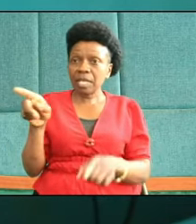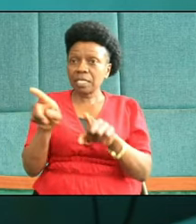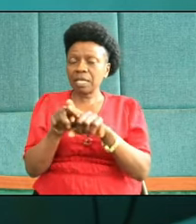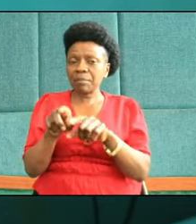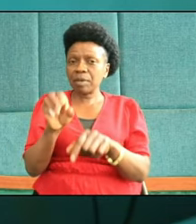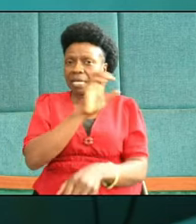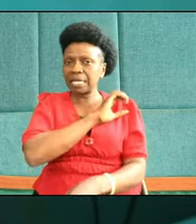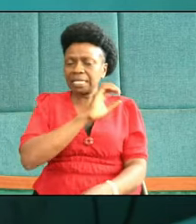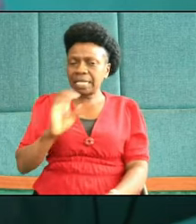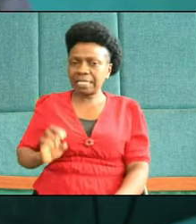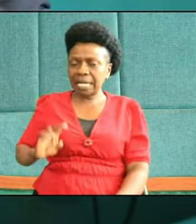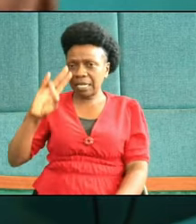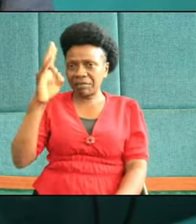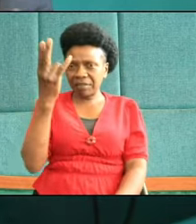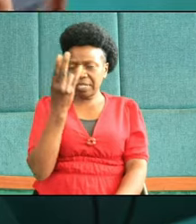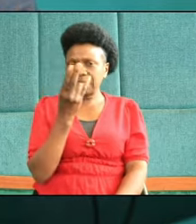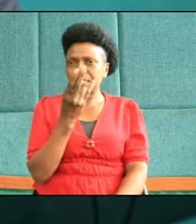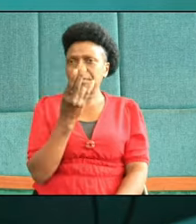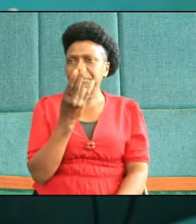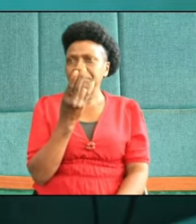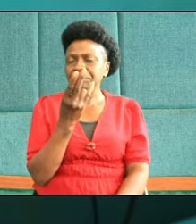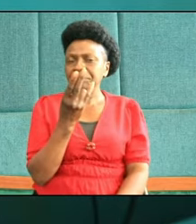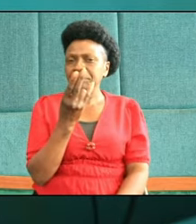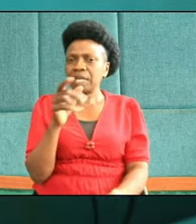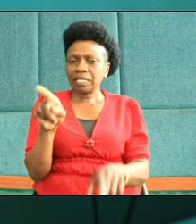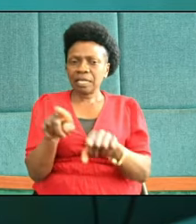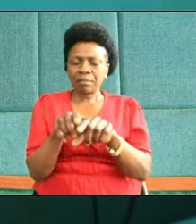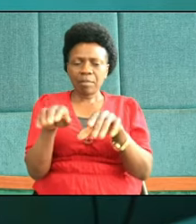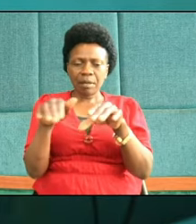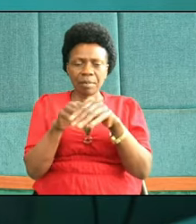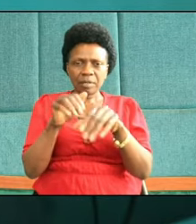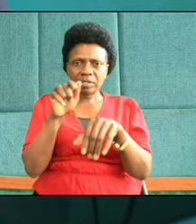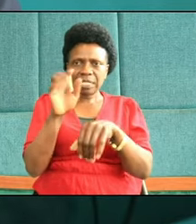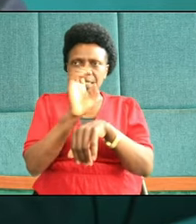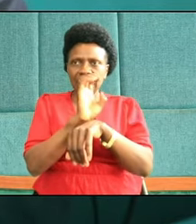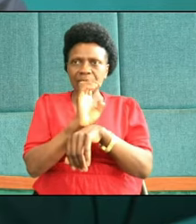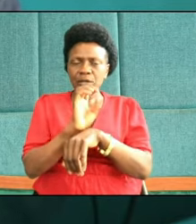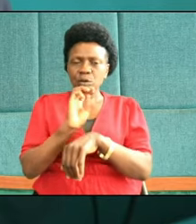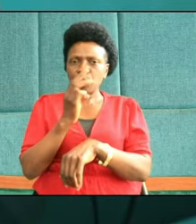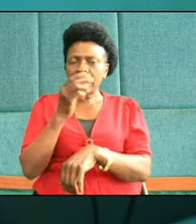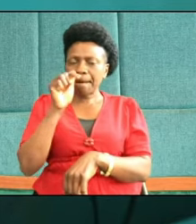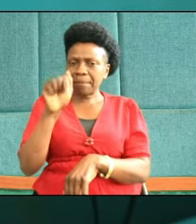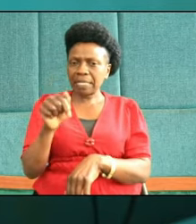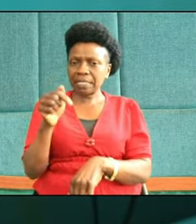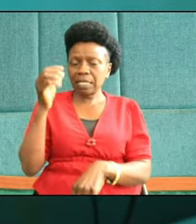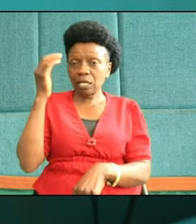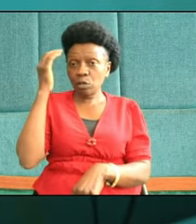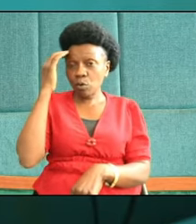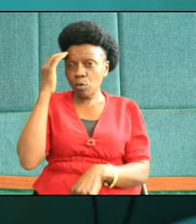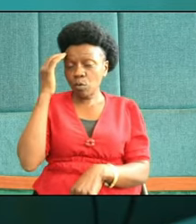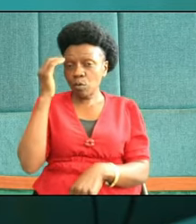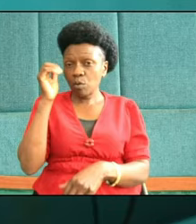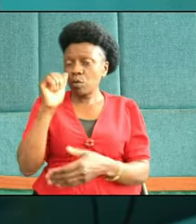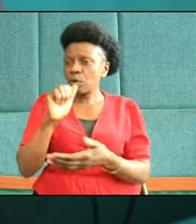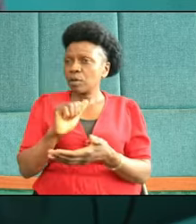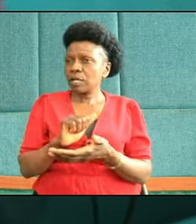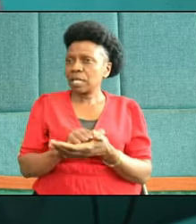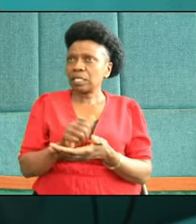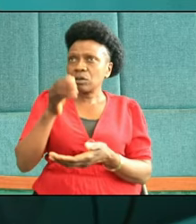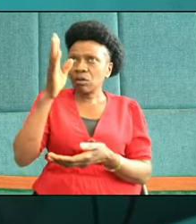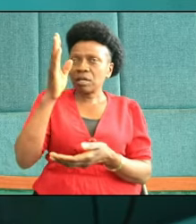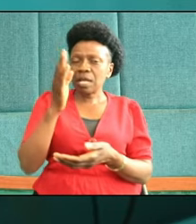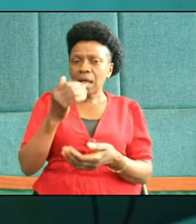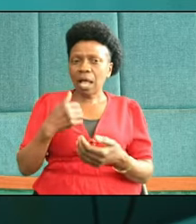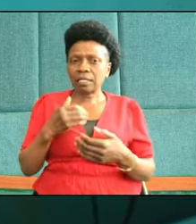us as Adventists, to us as members of this church, we should know that God has prepared something